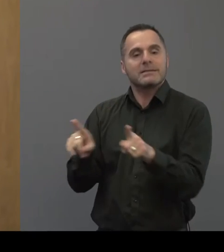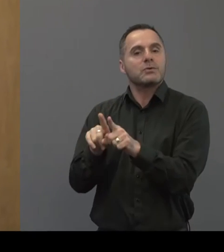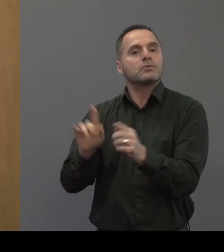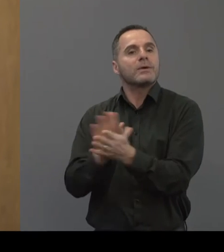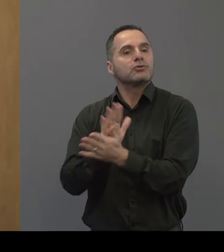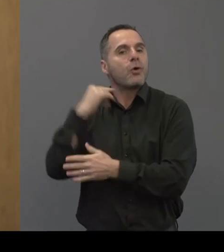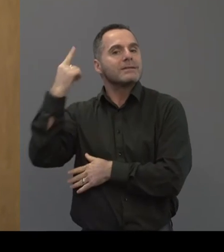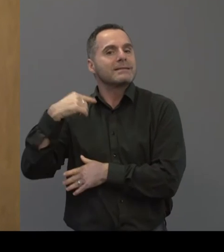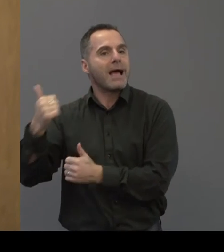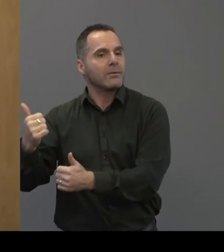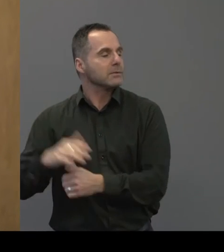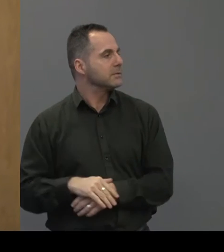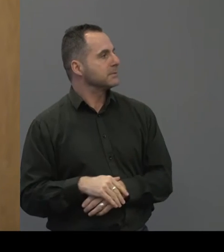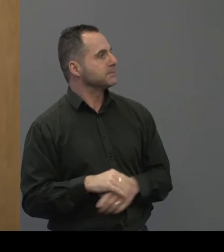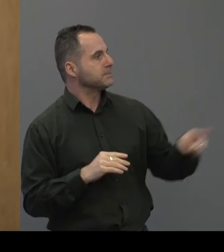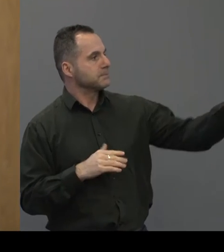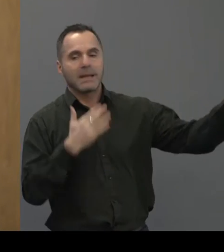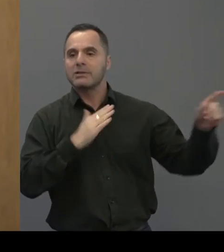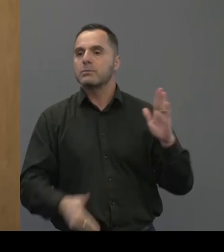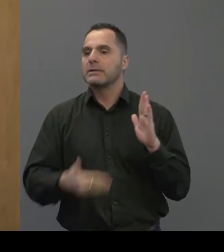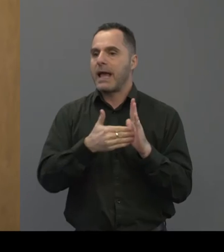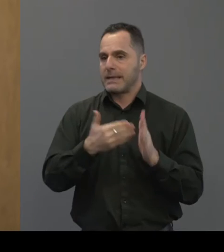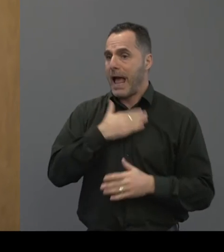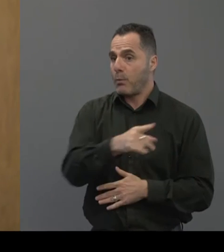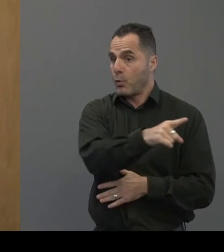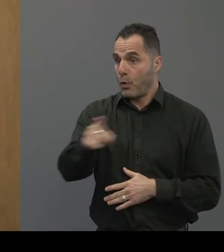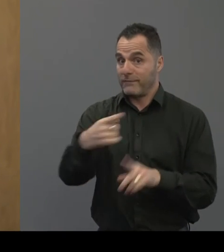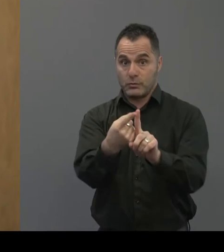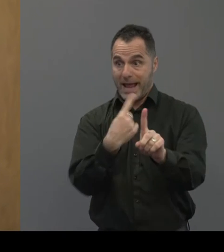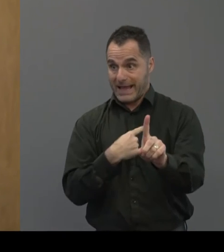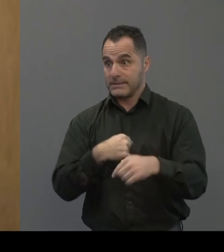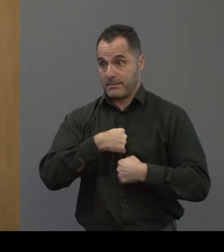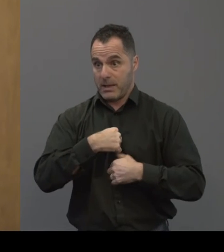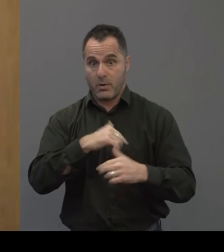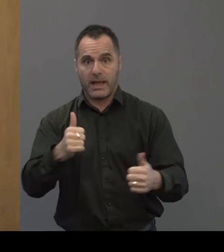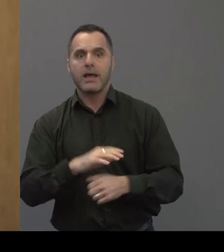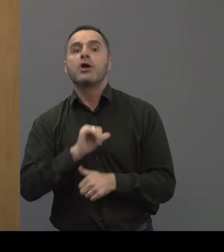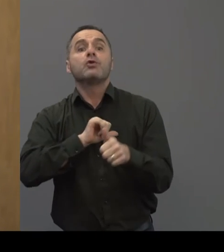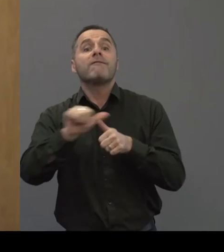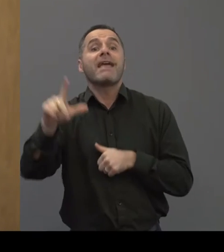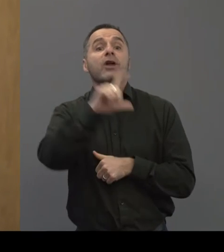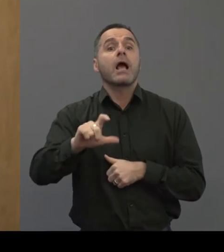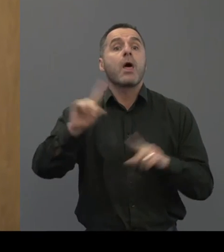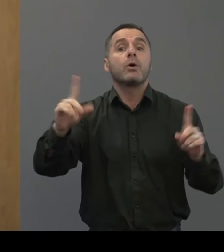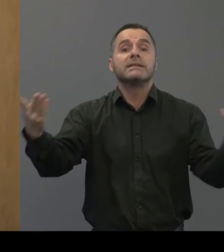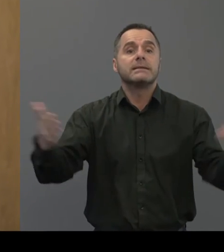Can I can I build off of that a minute? Okay, I want you all to answer this question out loud for me. What's your favorite color?